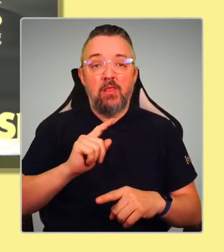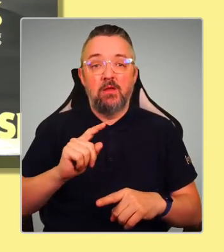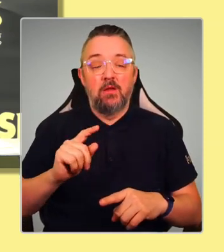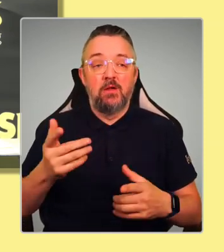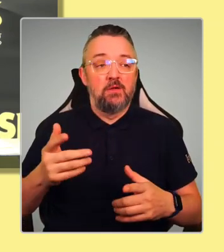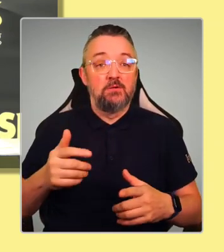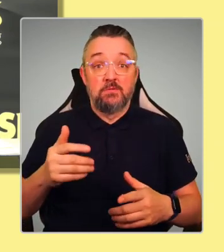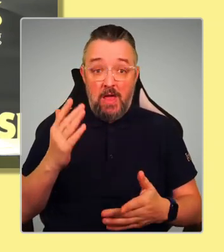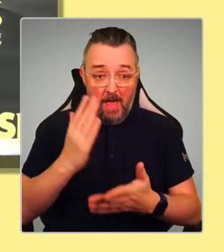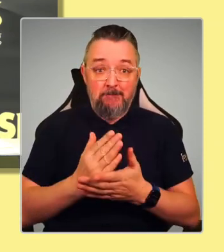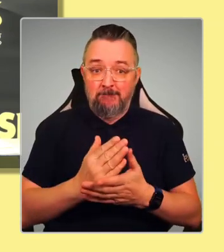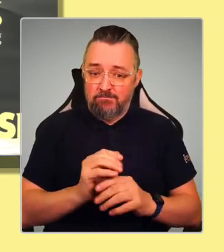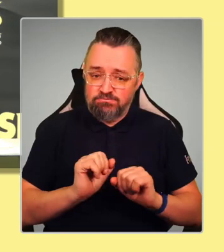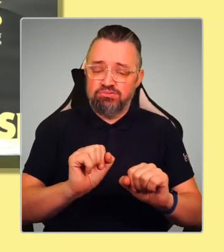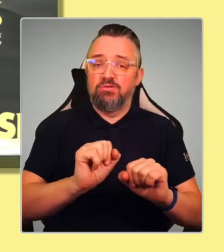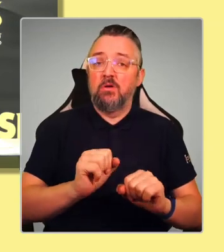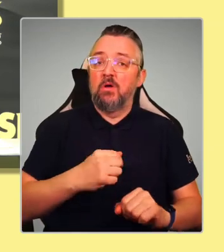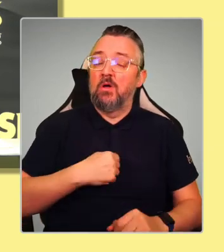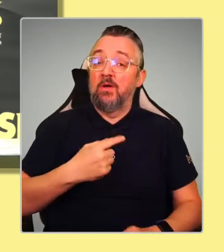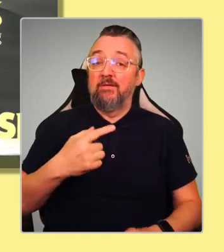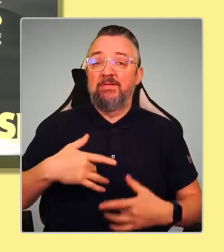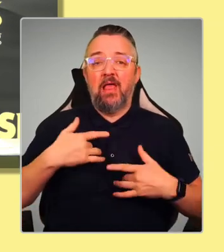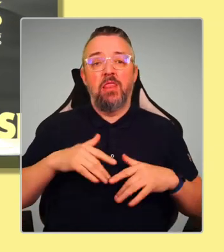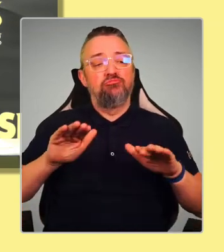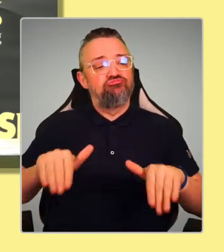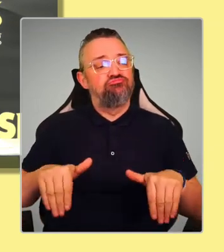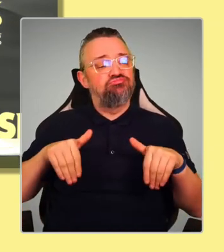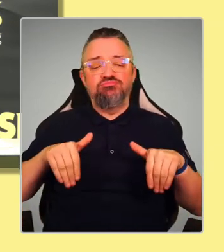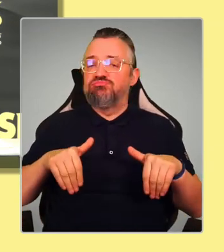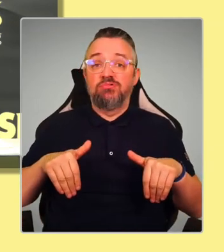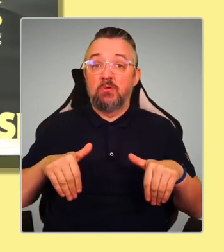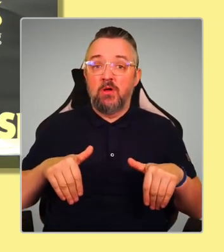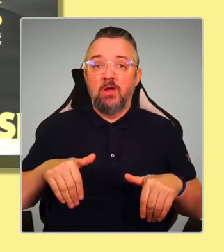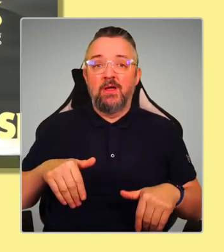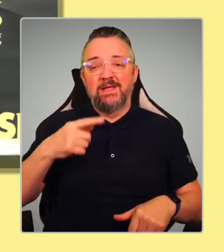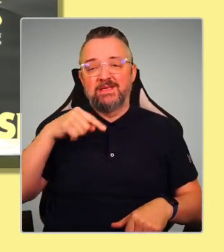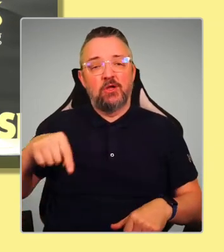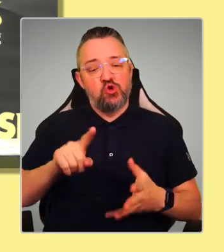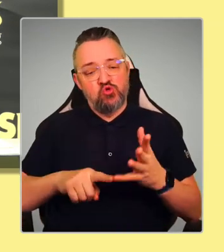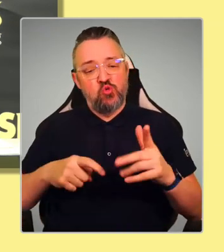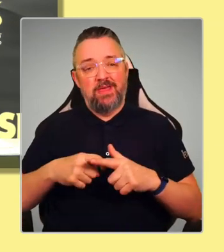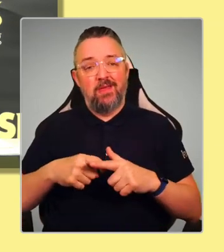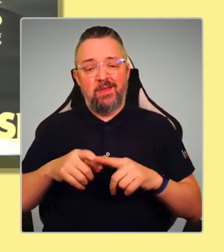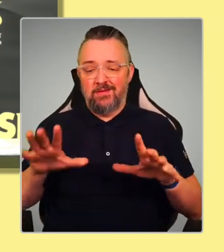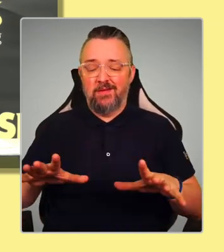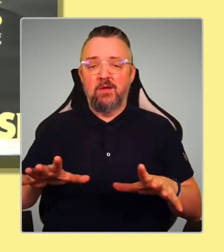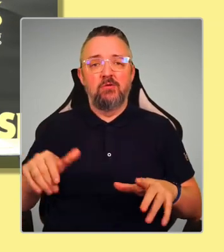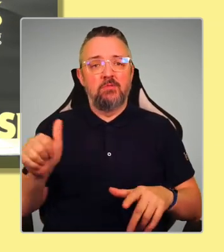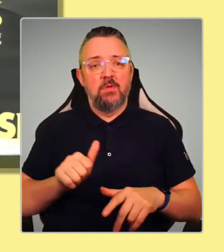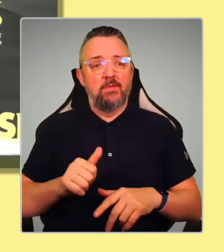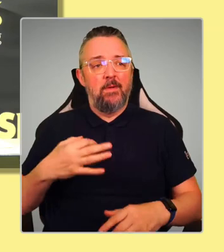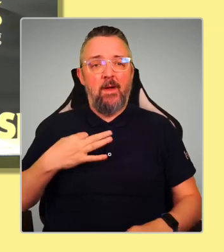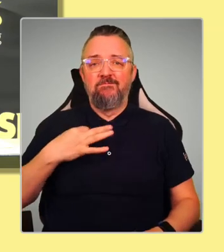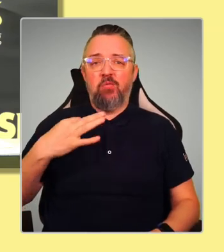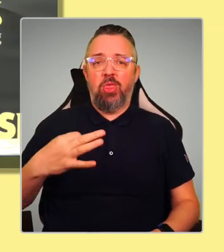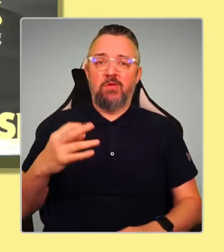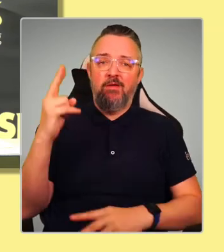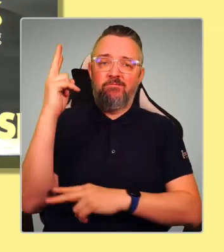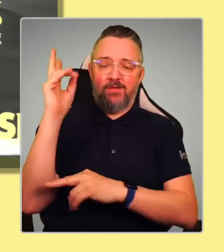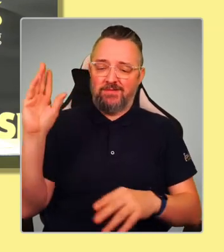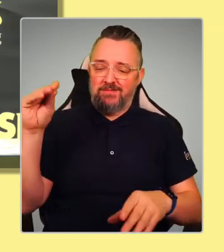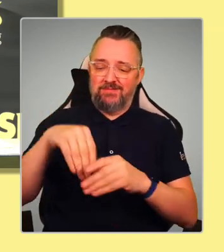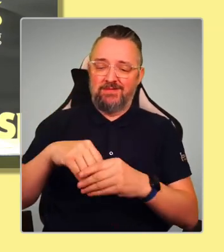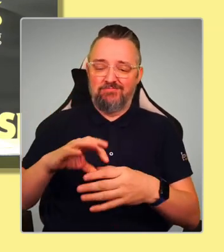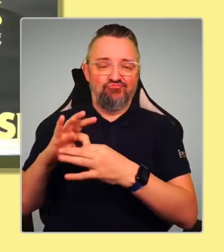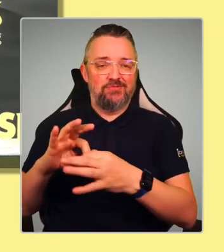everyone is always telling us, aren't they, that the UK is voluntary. So if it is voluntary, then Scotland must have an ability to express